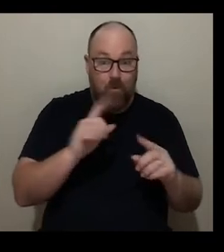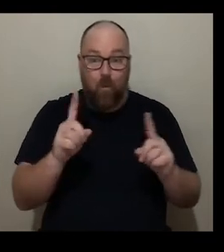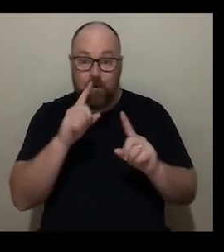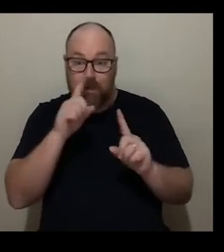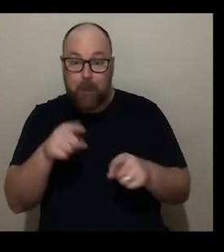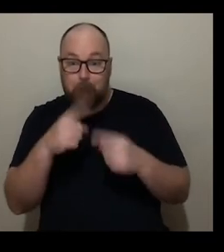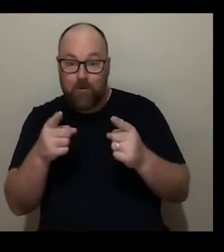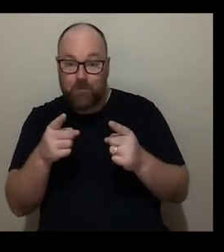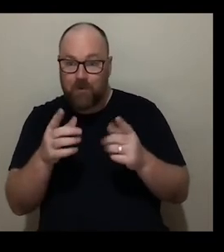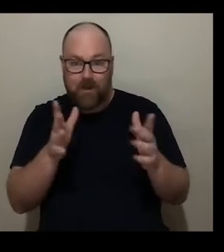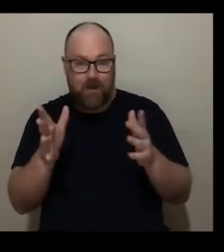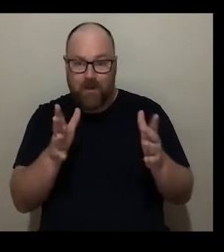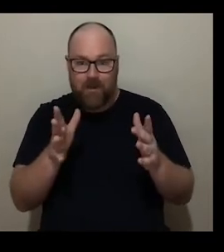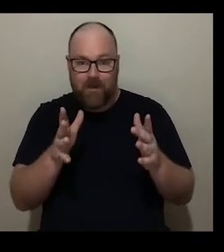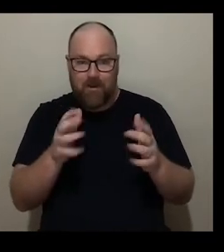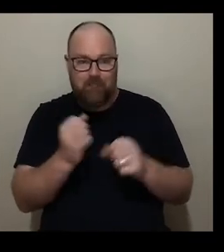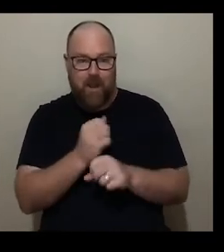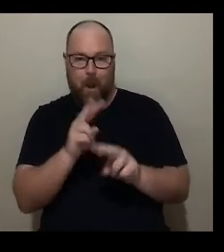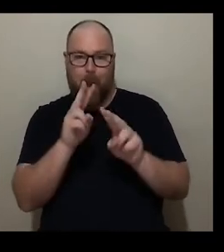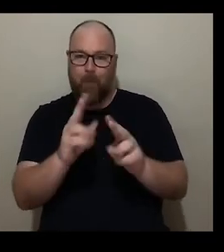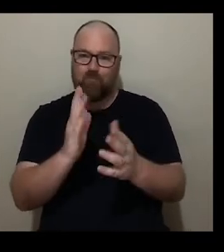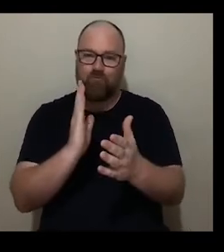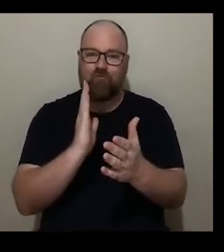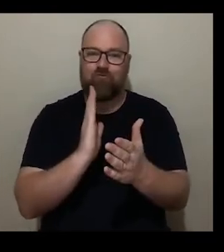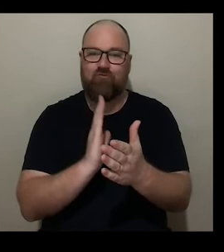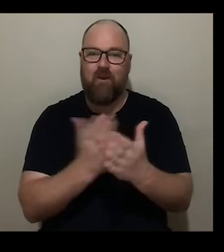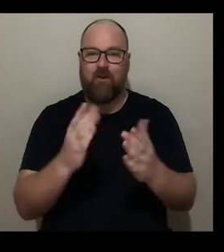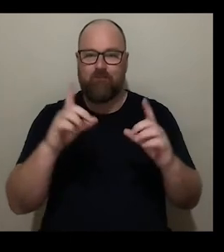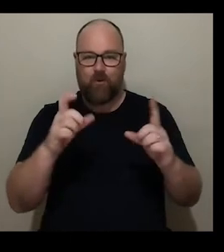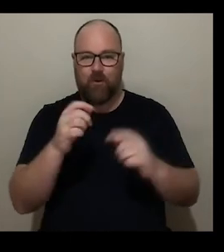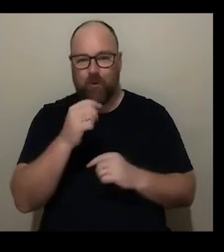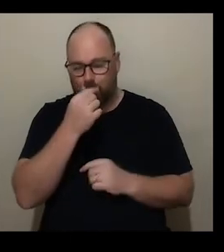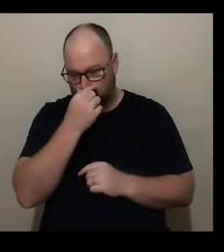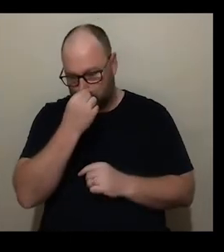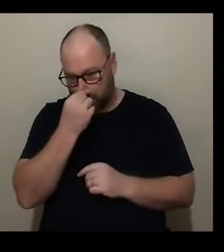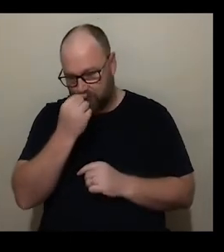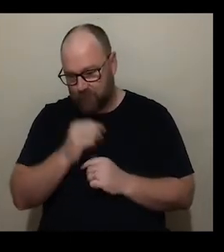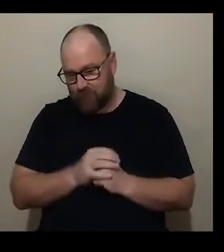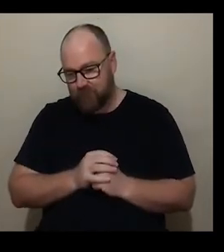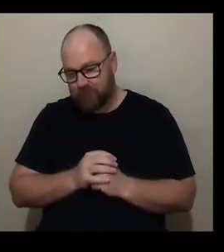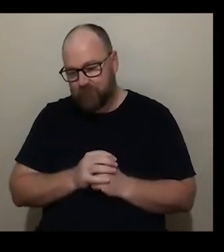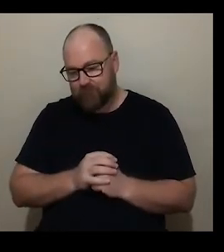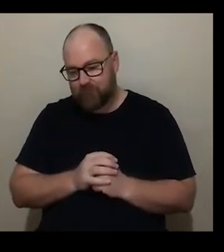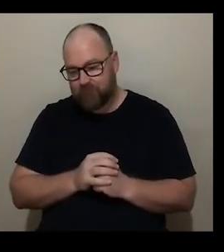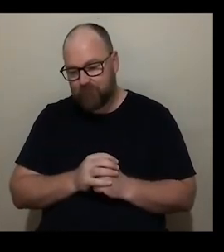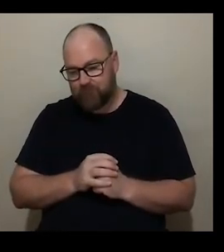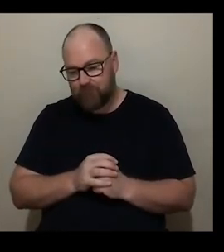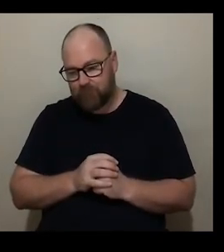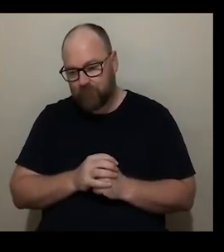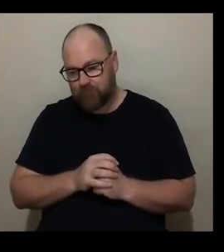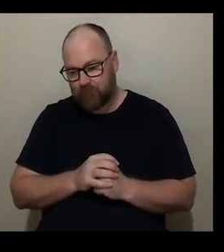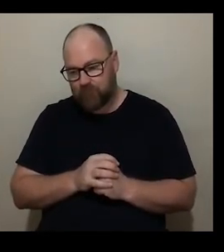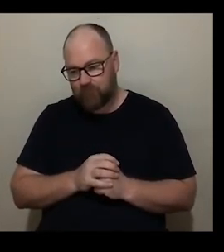and trying to make it look like a real photograph even though they're composites and and uh